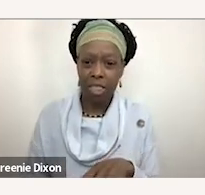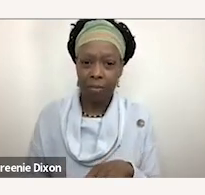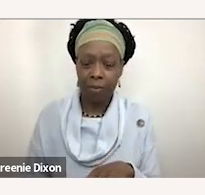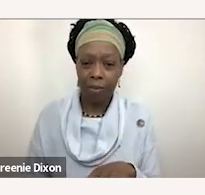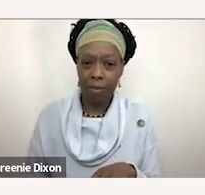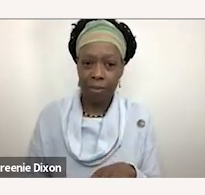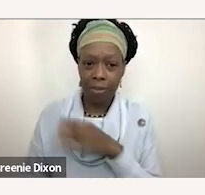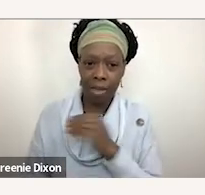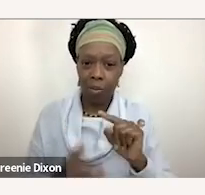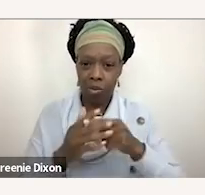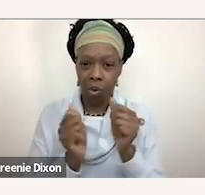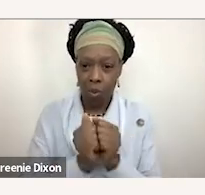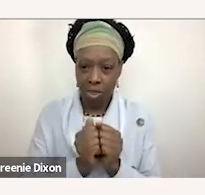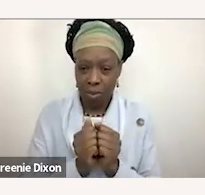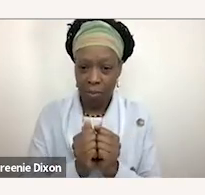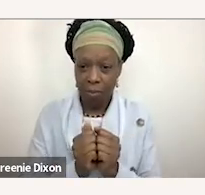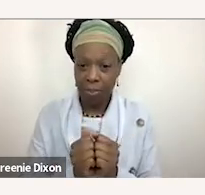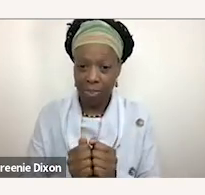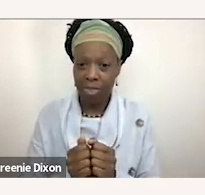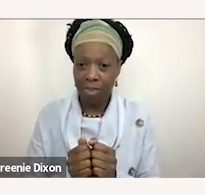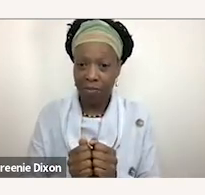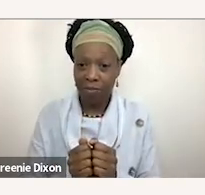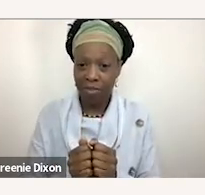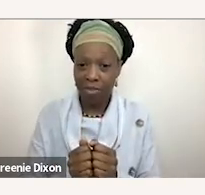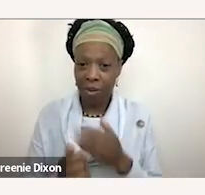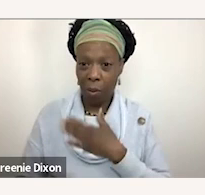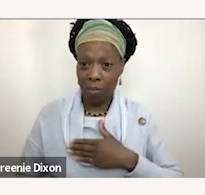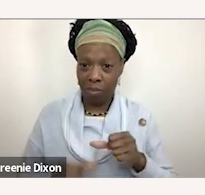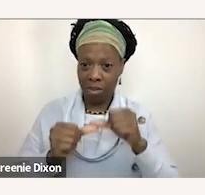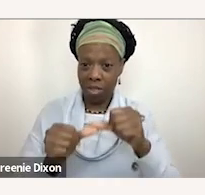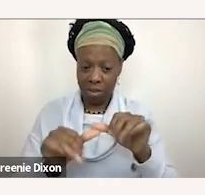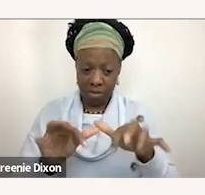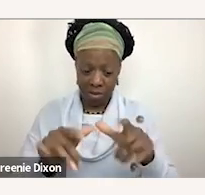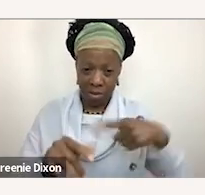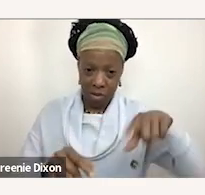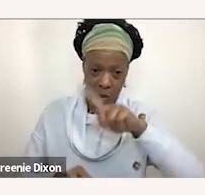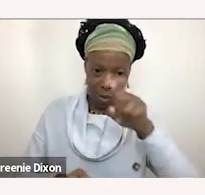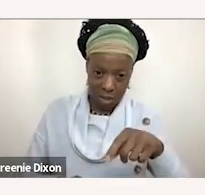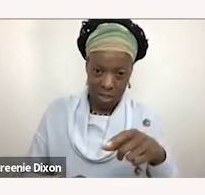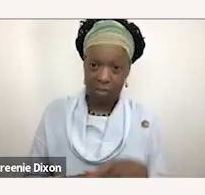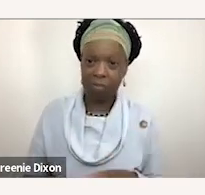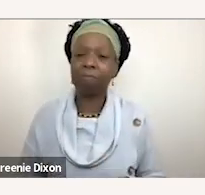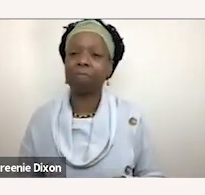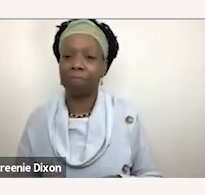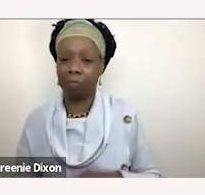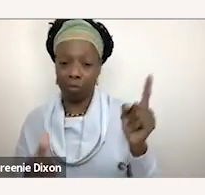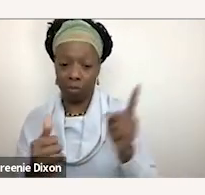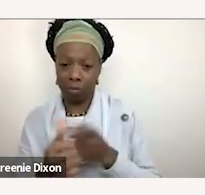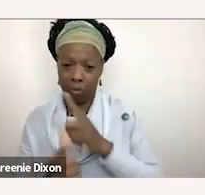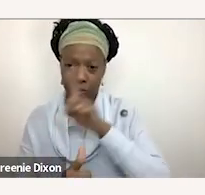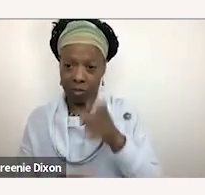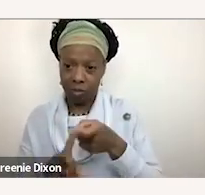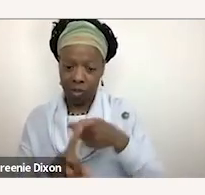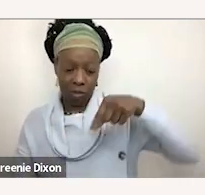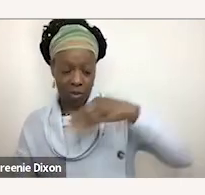i that i'll start off start us off with it please please uh add your questions to the mix um so the first